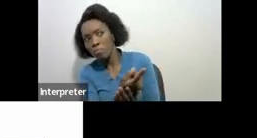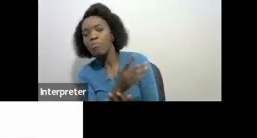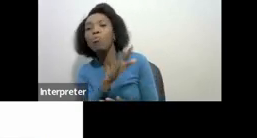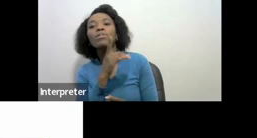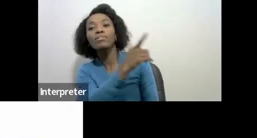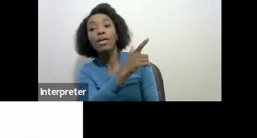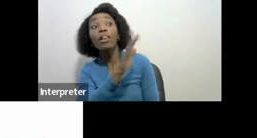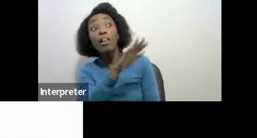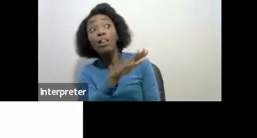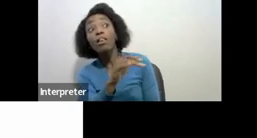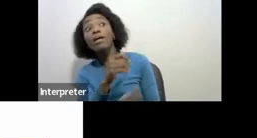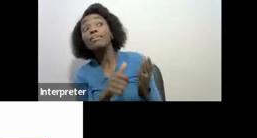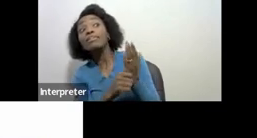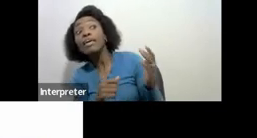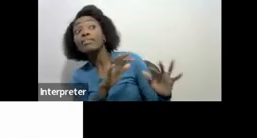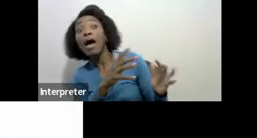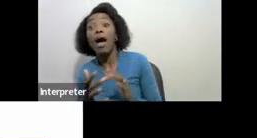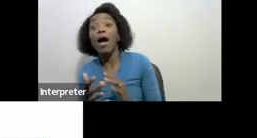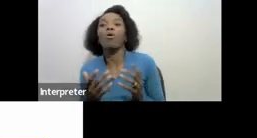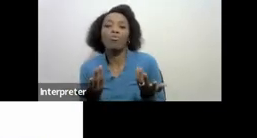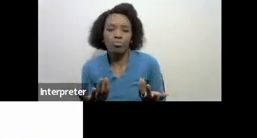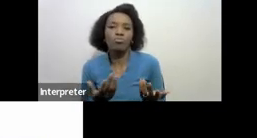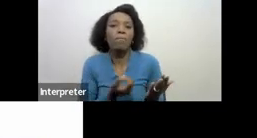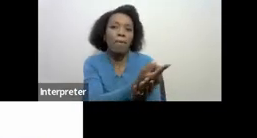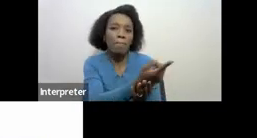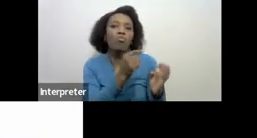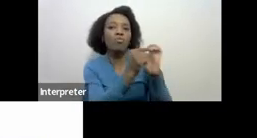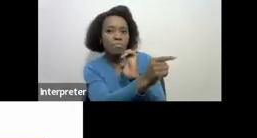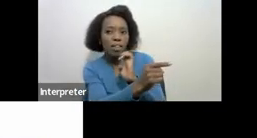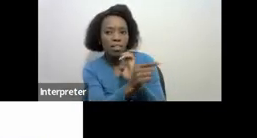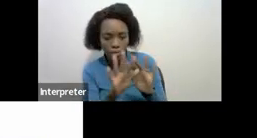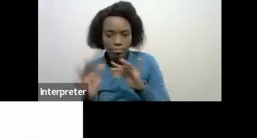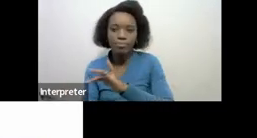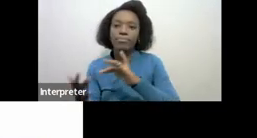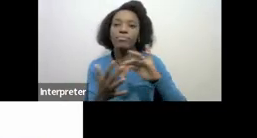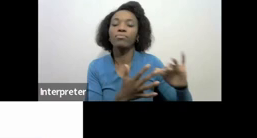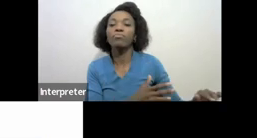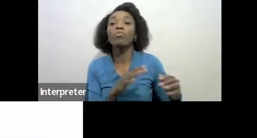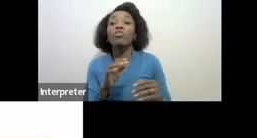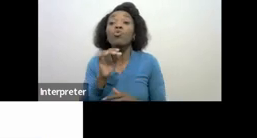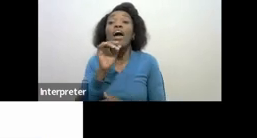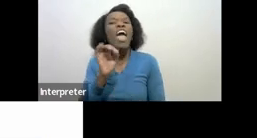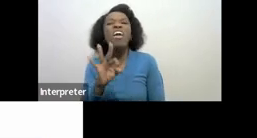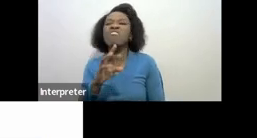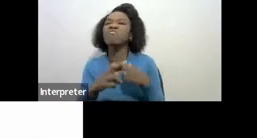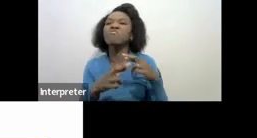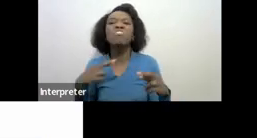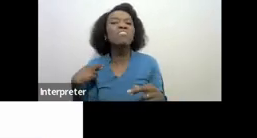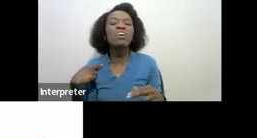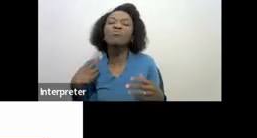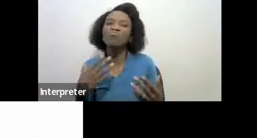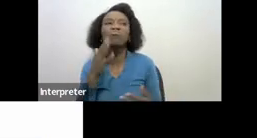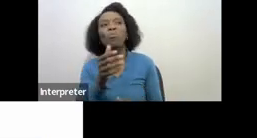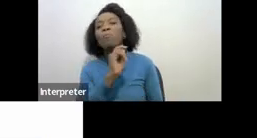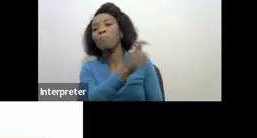account so with that and if it's a refund the story ends there because we pay your refund